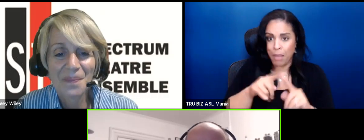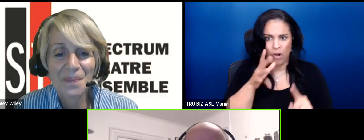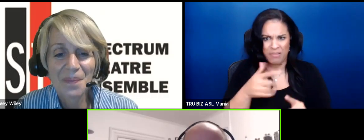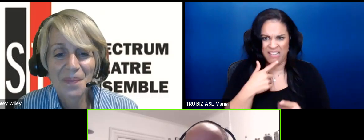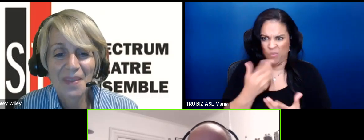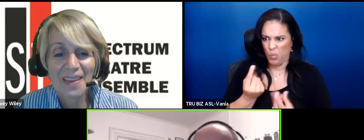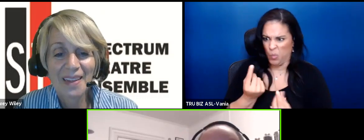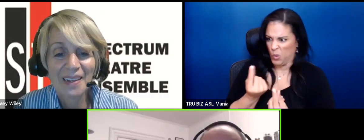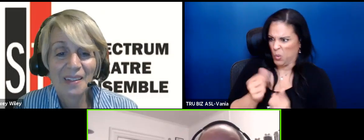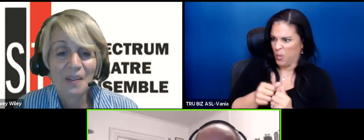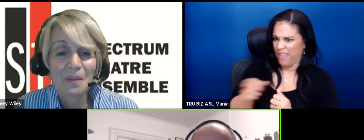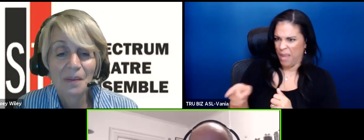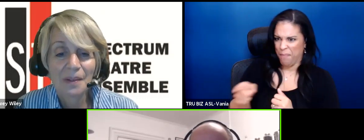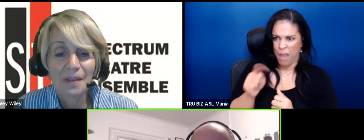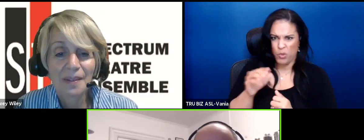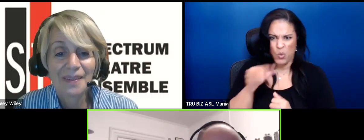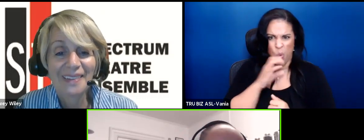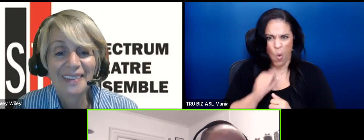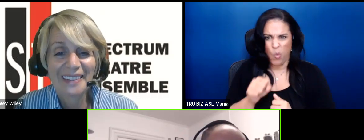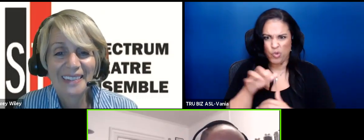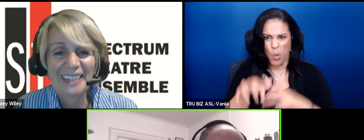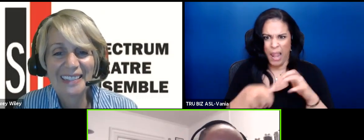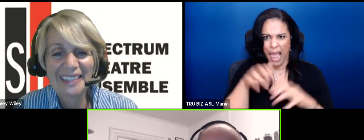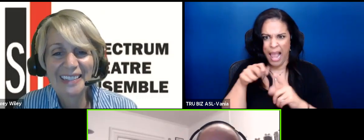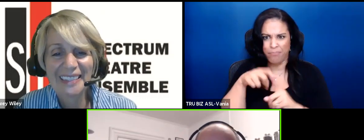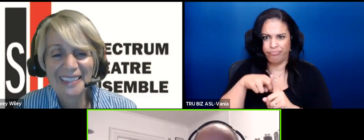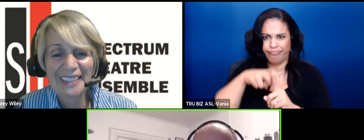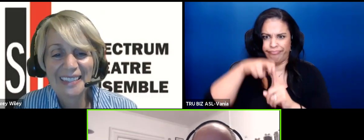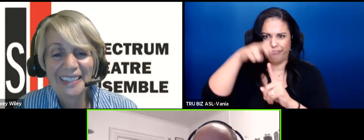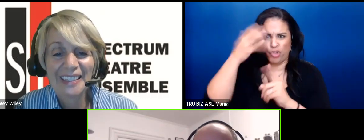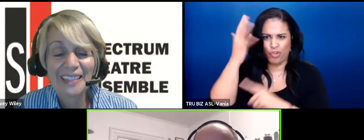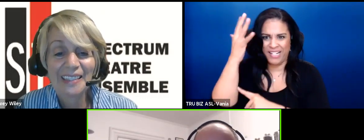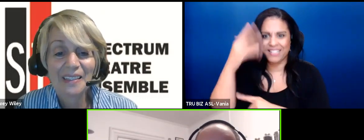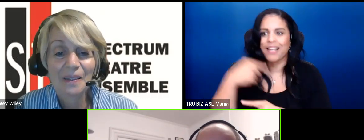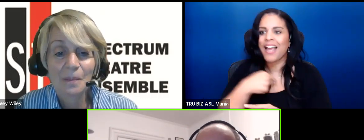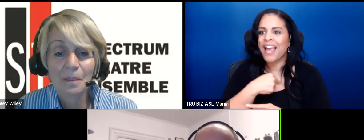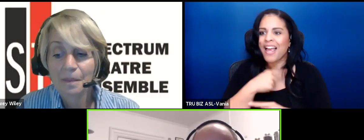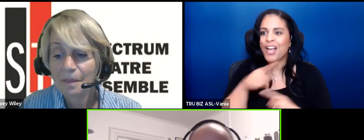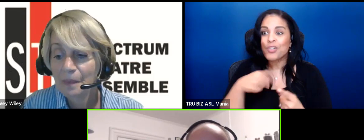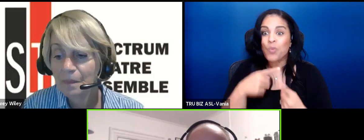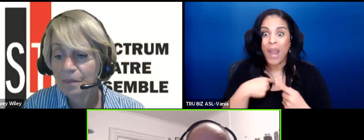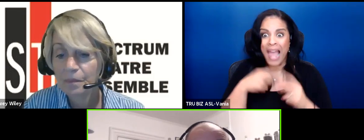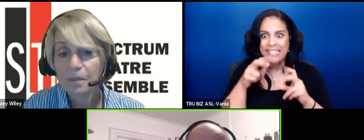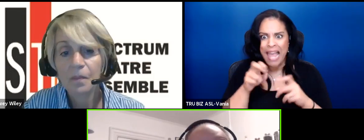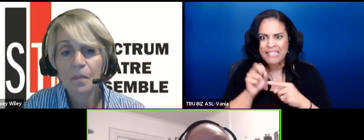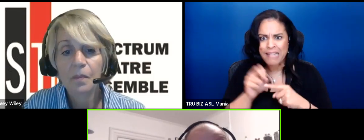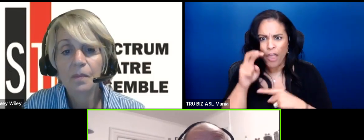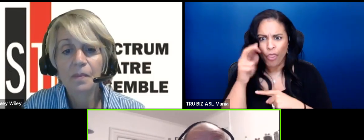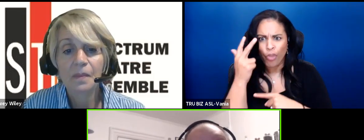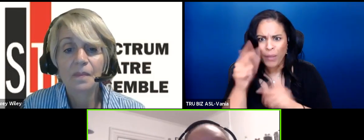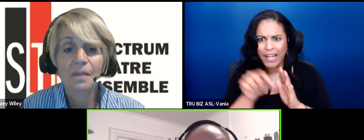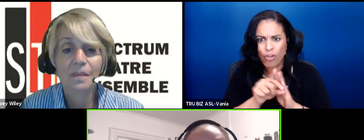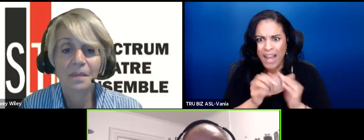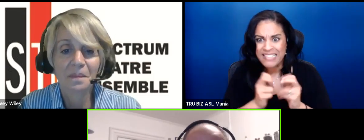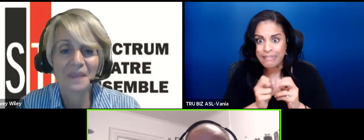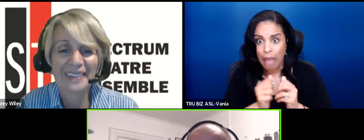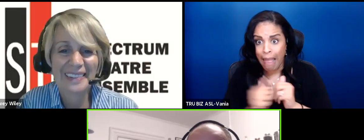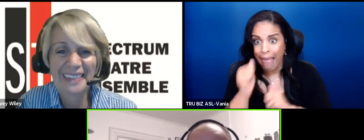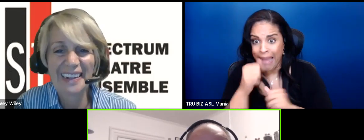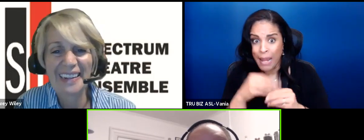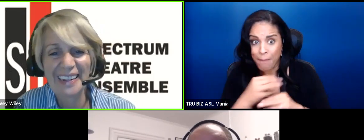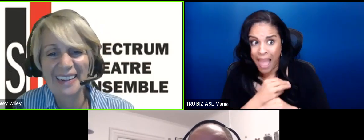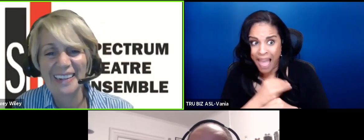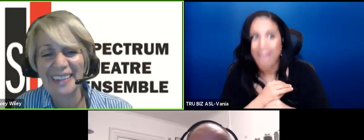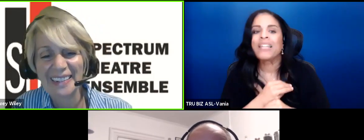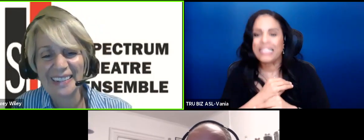kid I'm too old to climb trees and it was only when I tested three grades ahead in math she was like oh no now I know what I'm gonna do with him